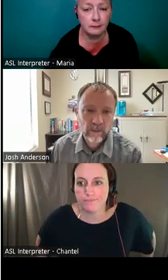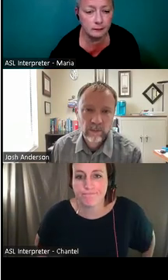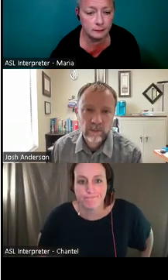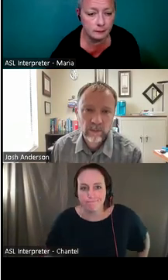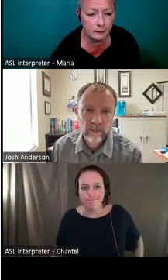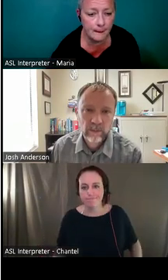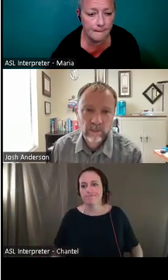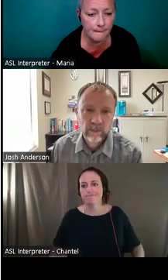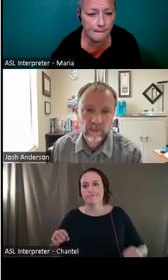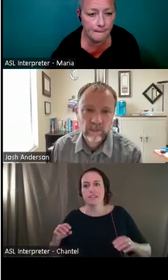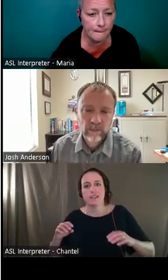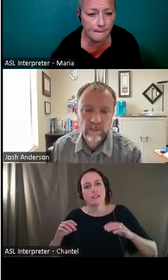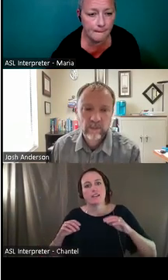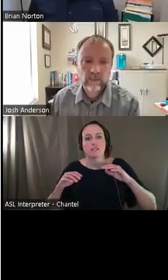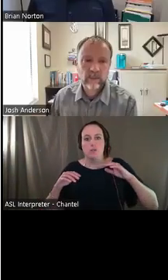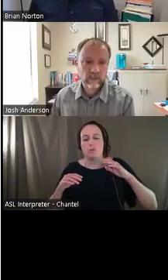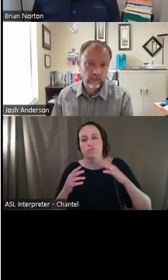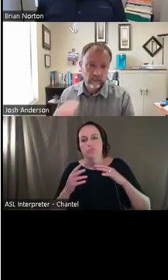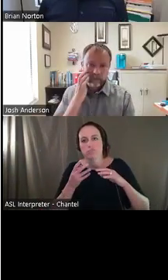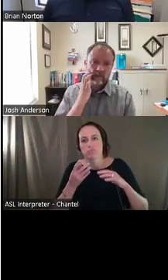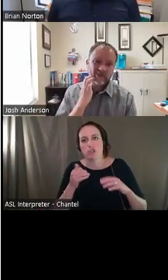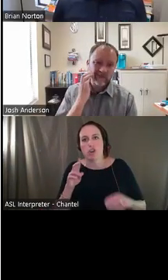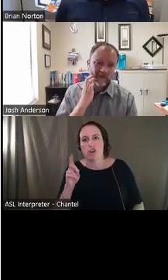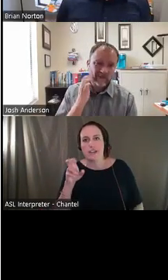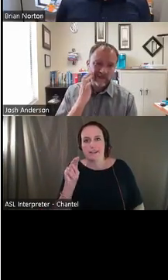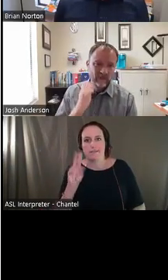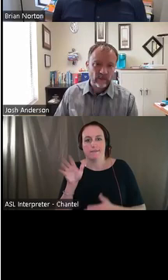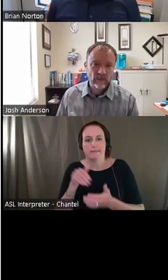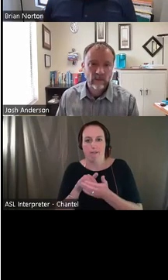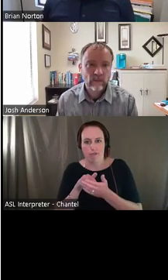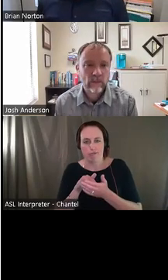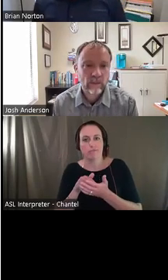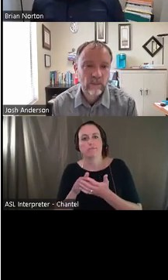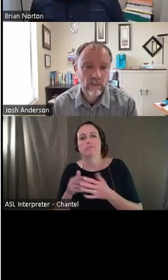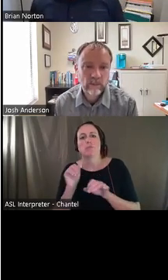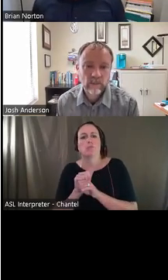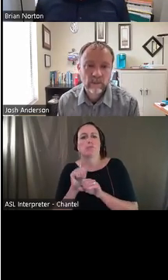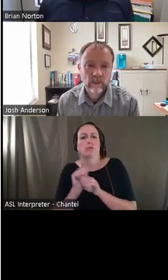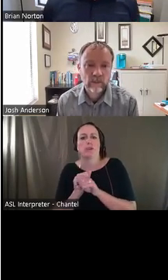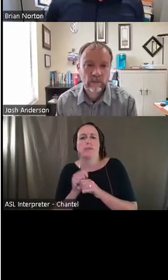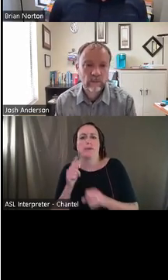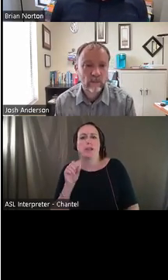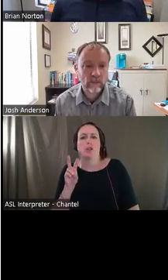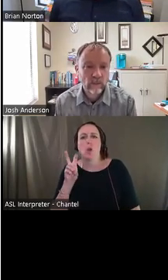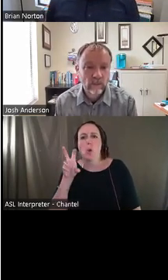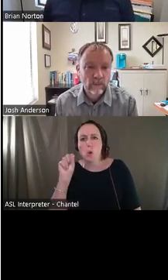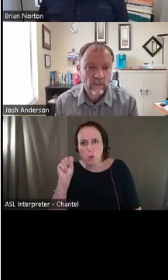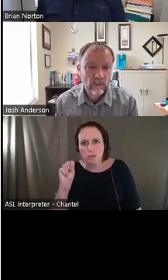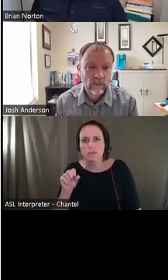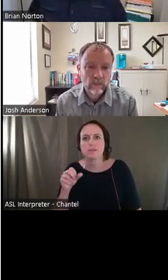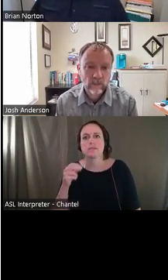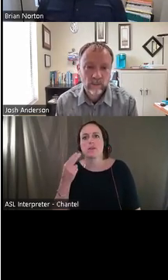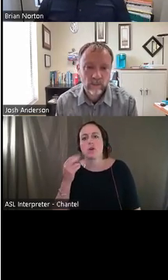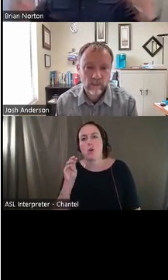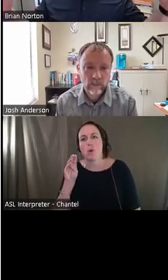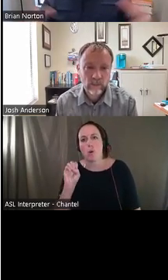the garden center, you're working at a hardware store that has a garden center. So think of like a Lowe's or a Home Depot, trying to